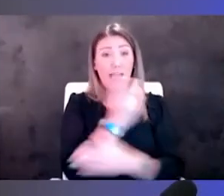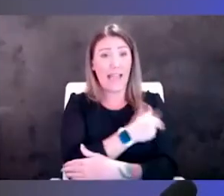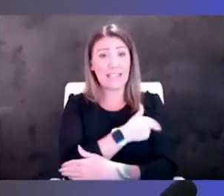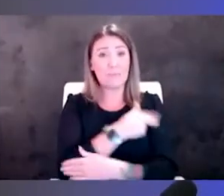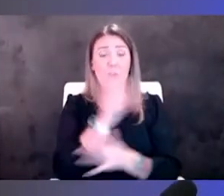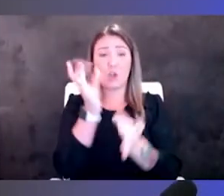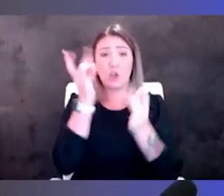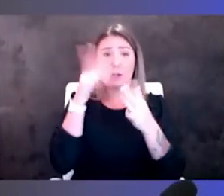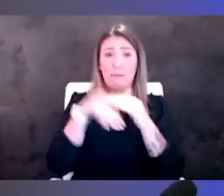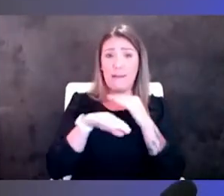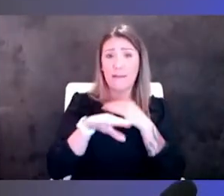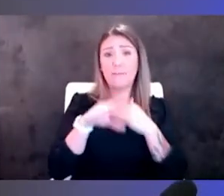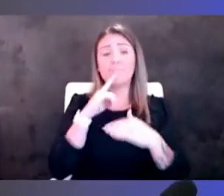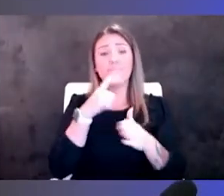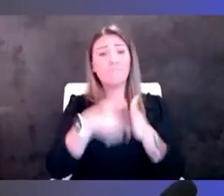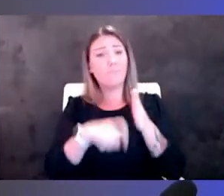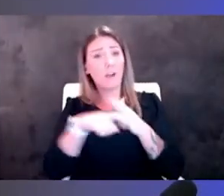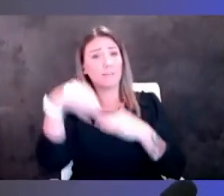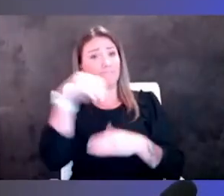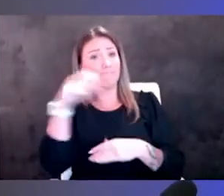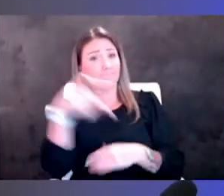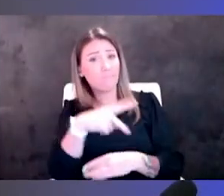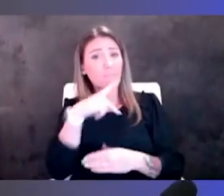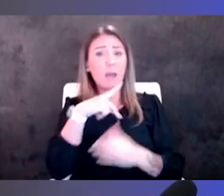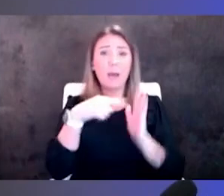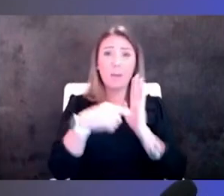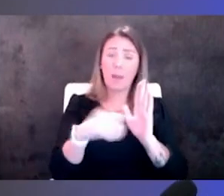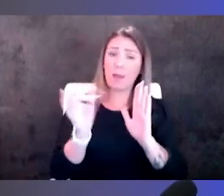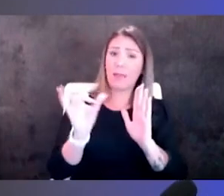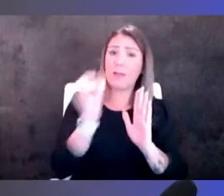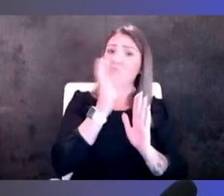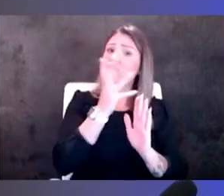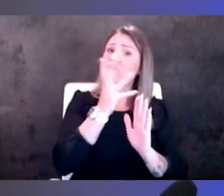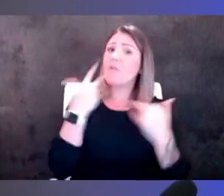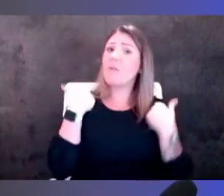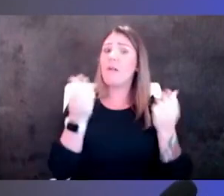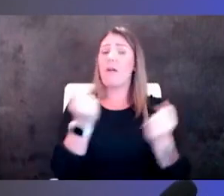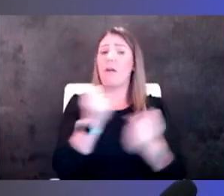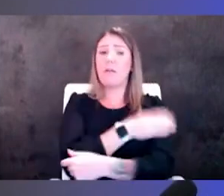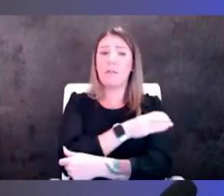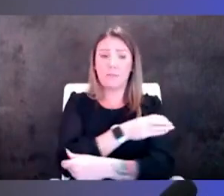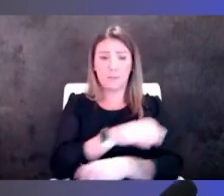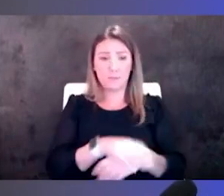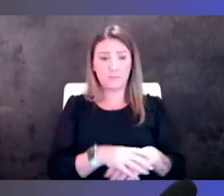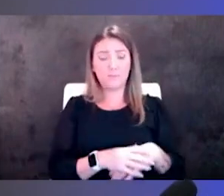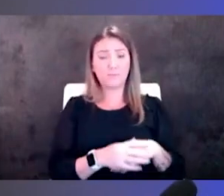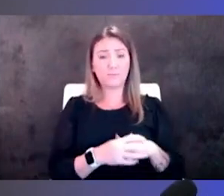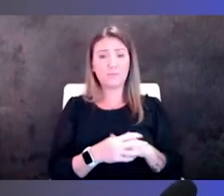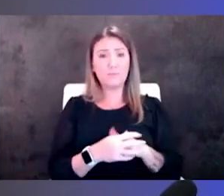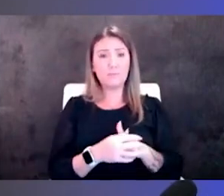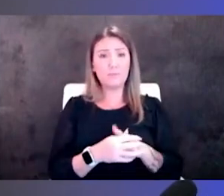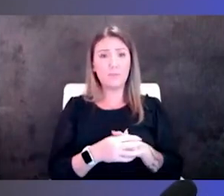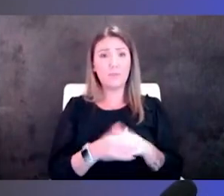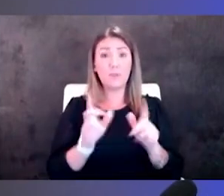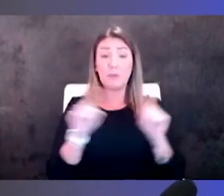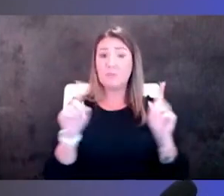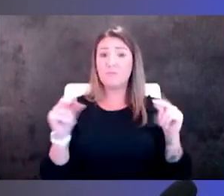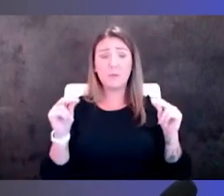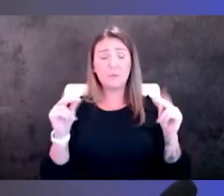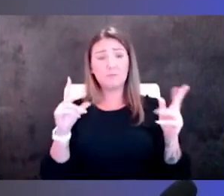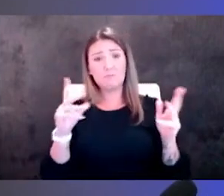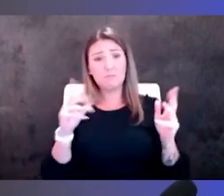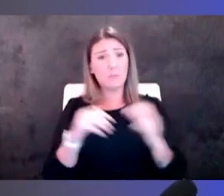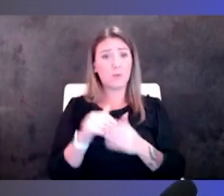uh cost-based reimbursement model uh like rural health clinics and and uh and such but but no we've got uh regional